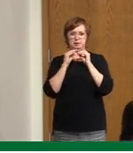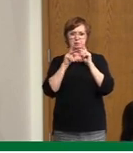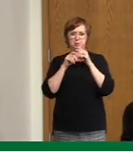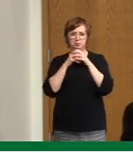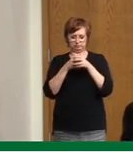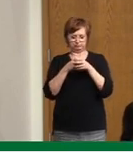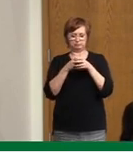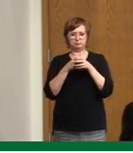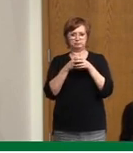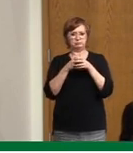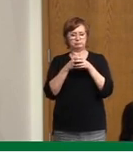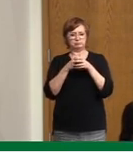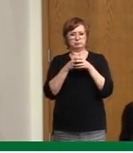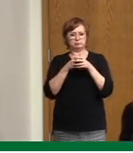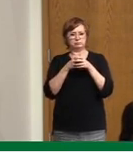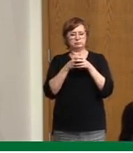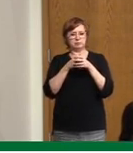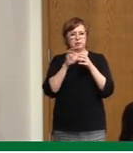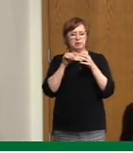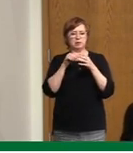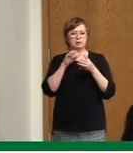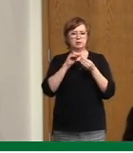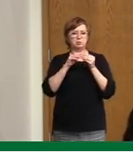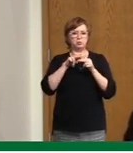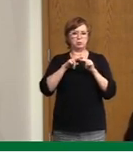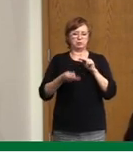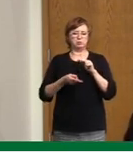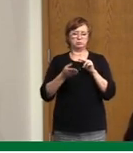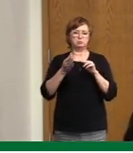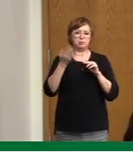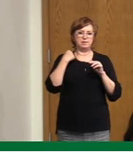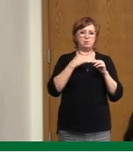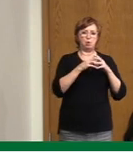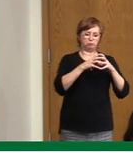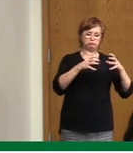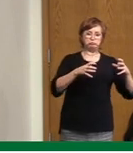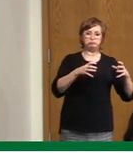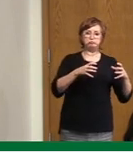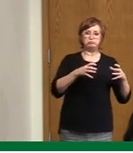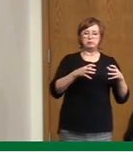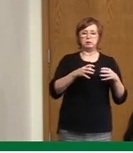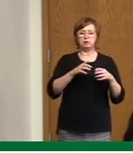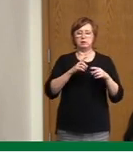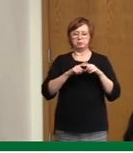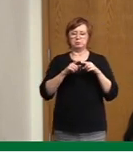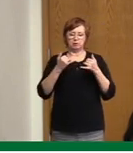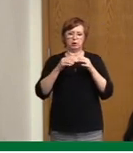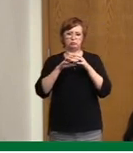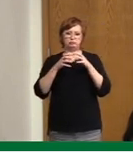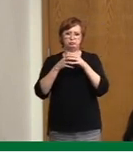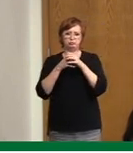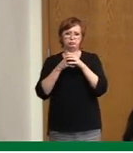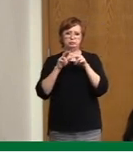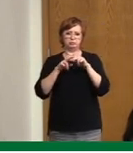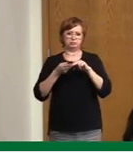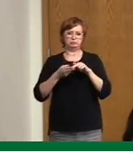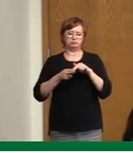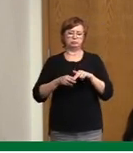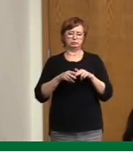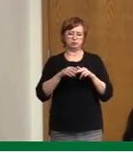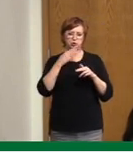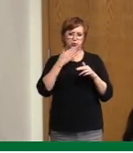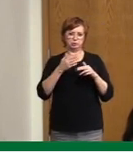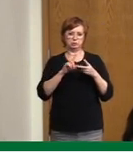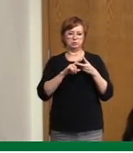surges in our numbers in our major centre, obviously in Saskatoon and Regina, and we're trying to work as fast as we can to make sure that any positive